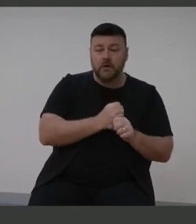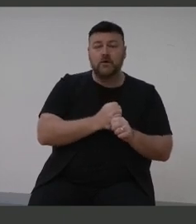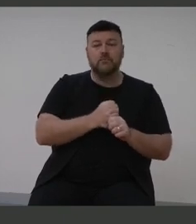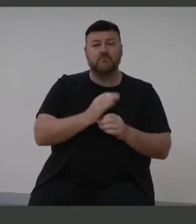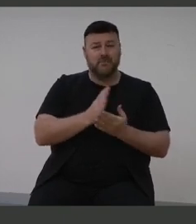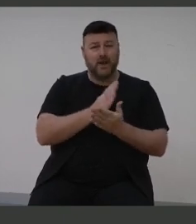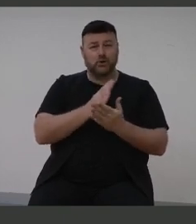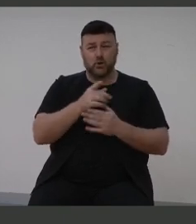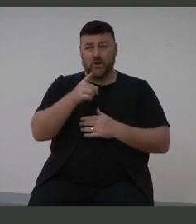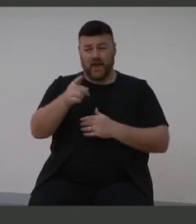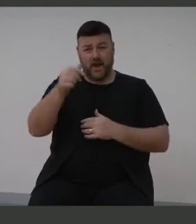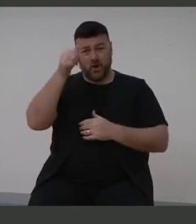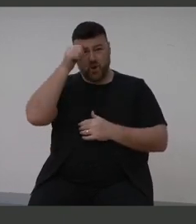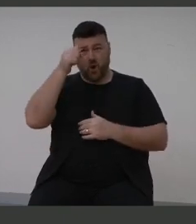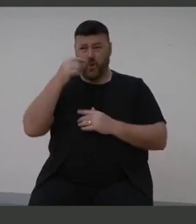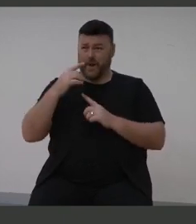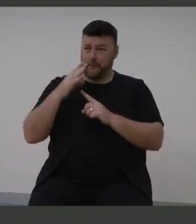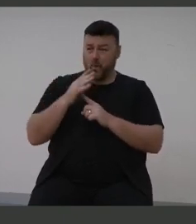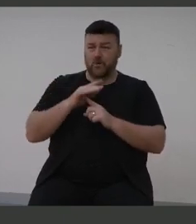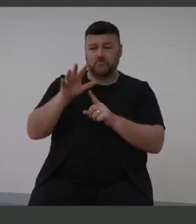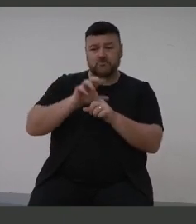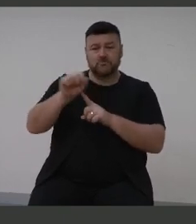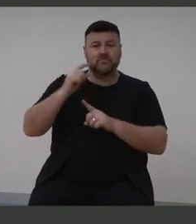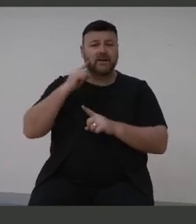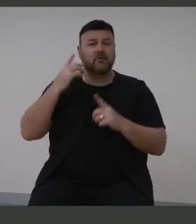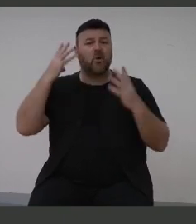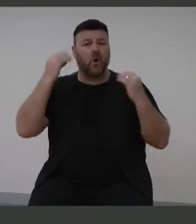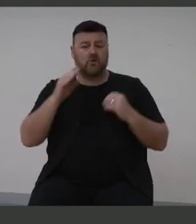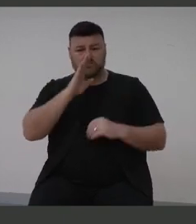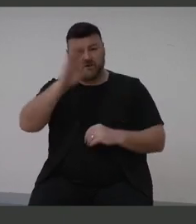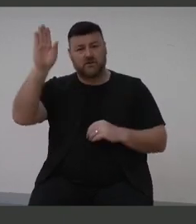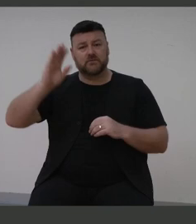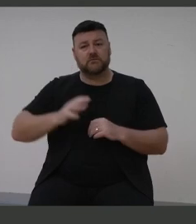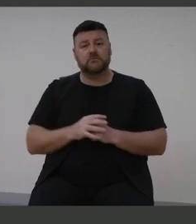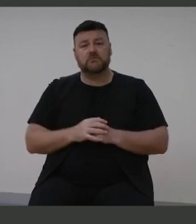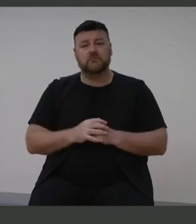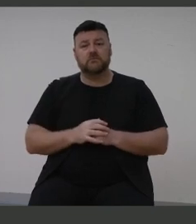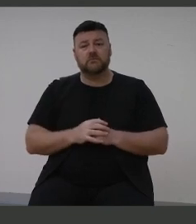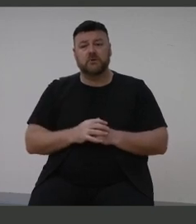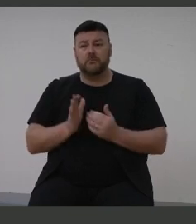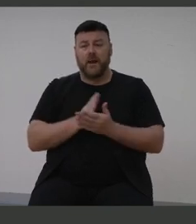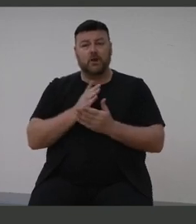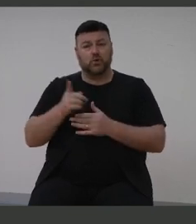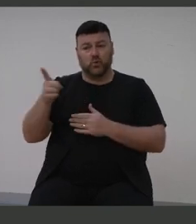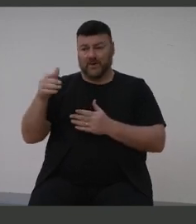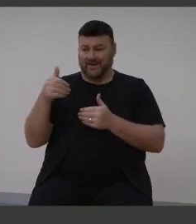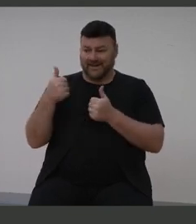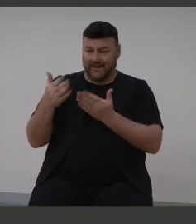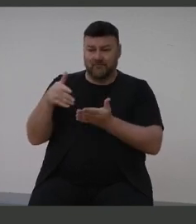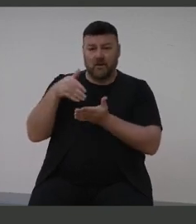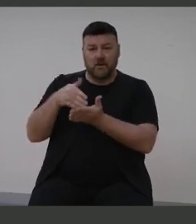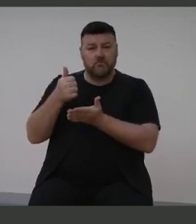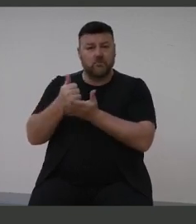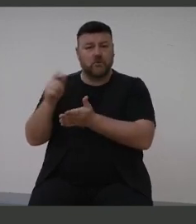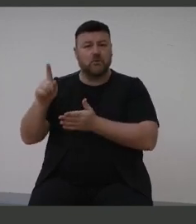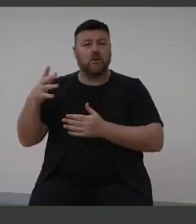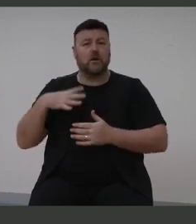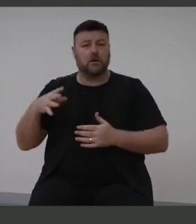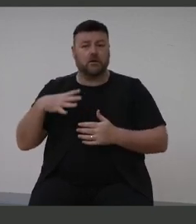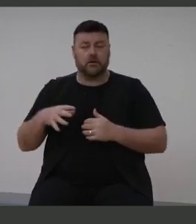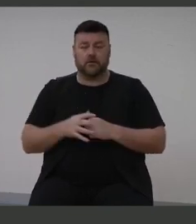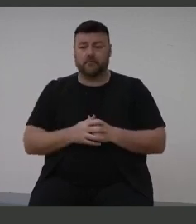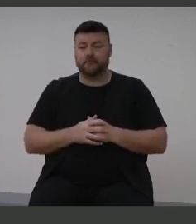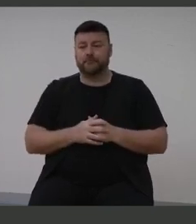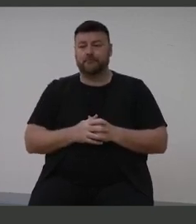hearing loss early and connecting those in need to comprehensive care. The launch is supported by many organisations